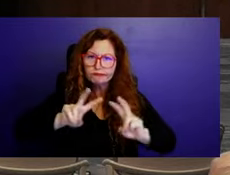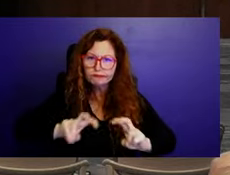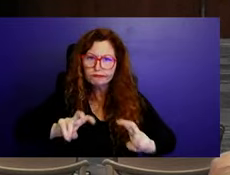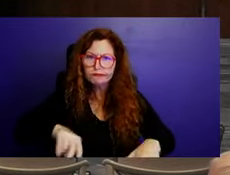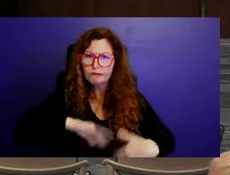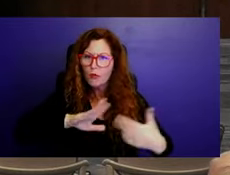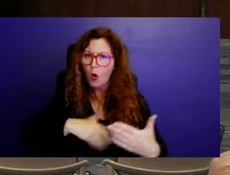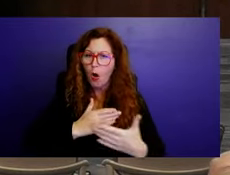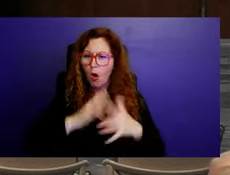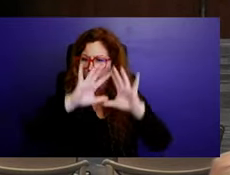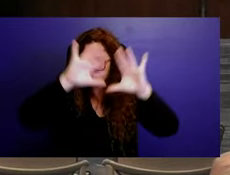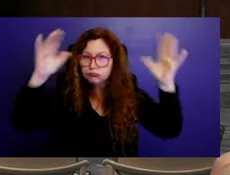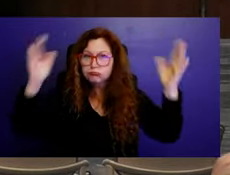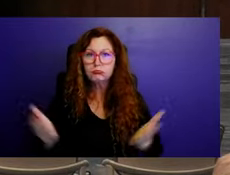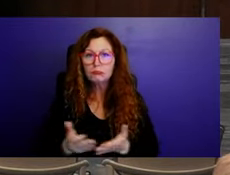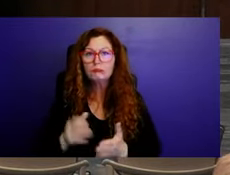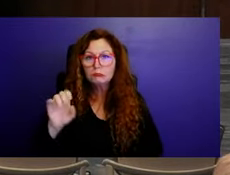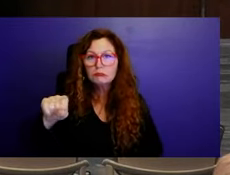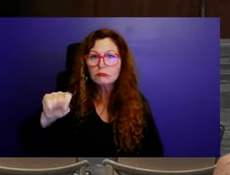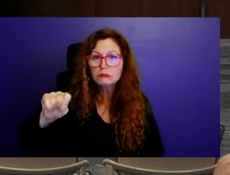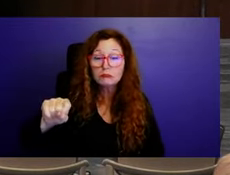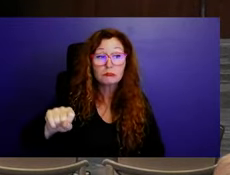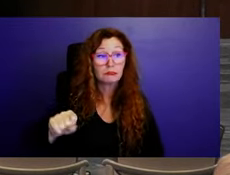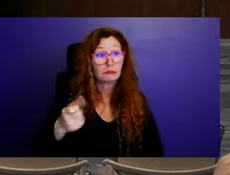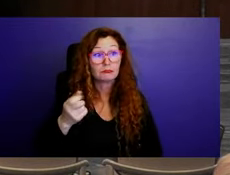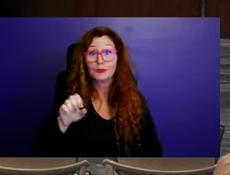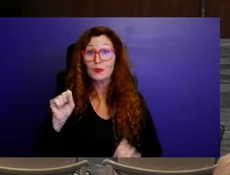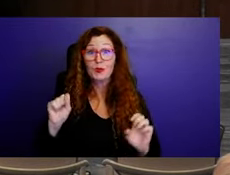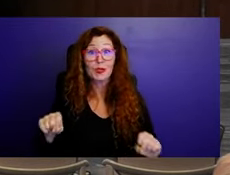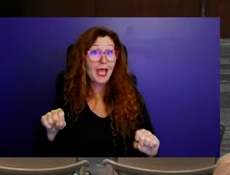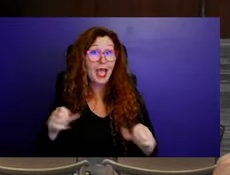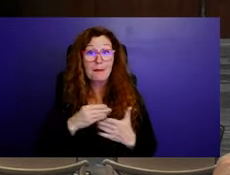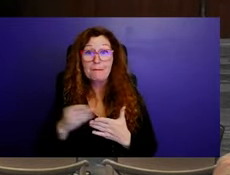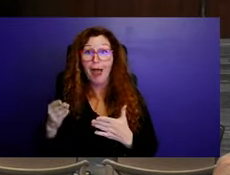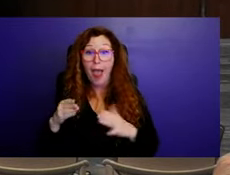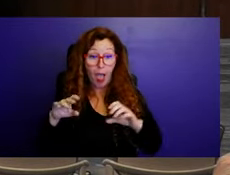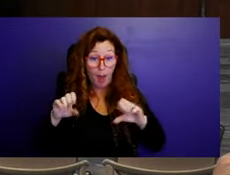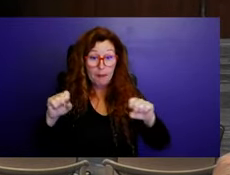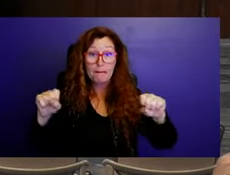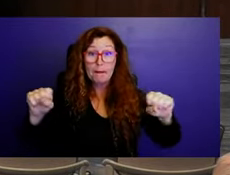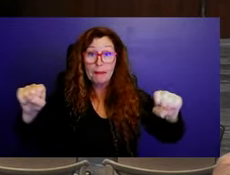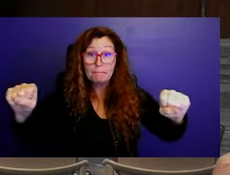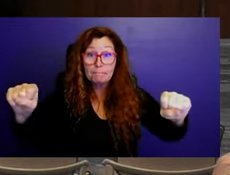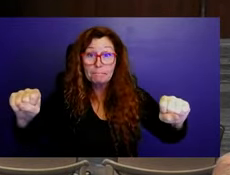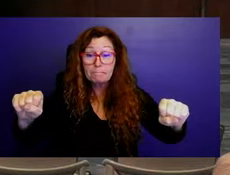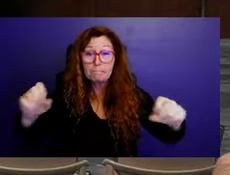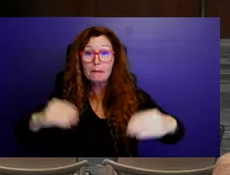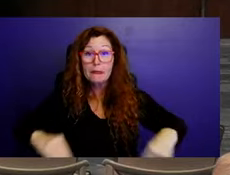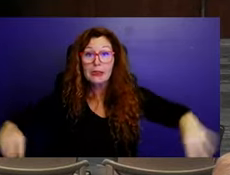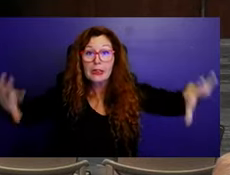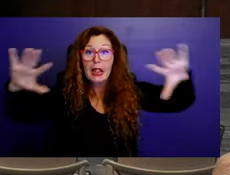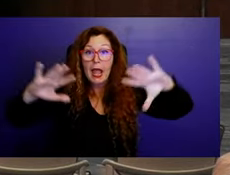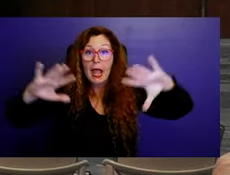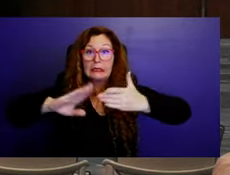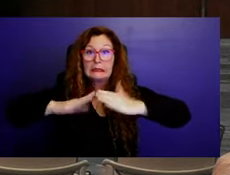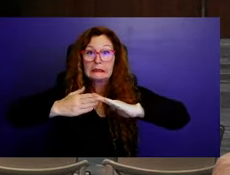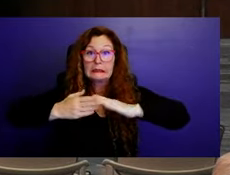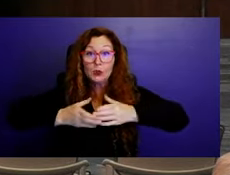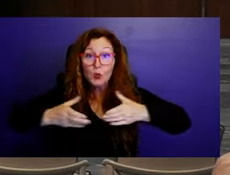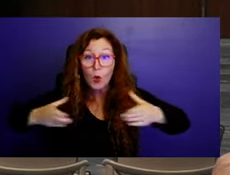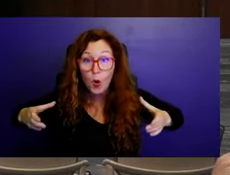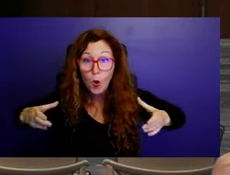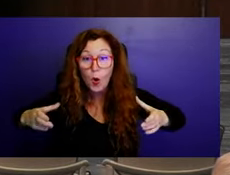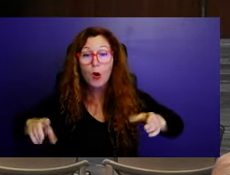see because we can, we can annex these great properties, but if the services service cost is more than